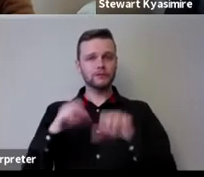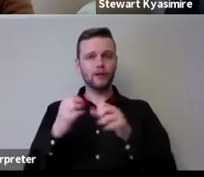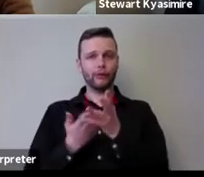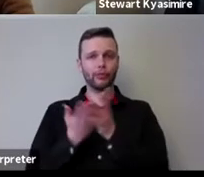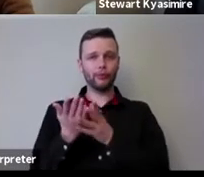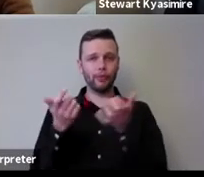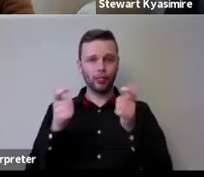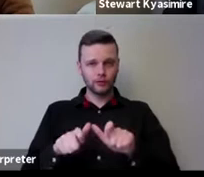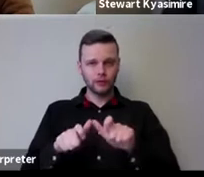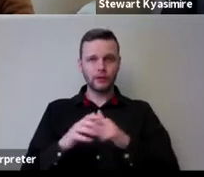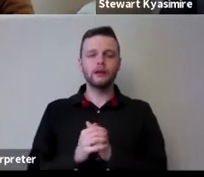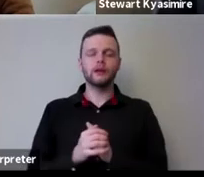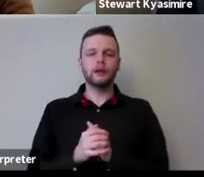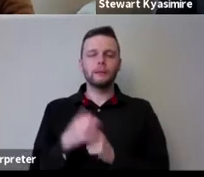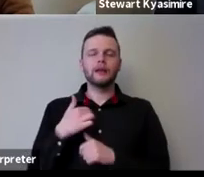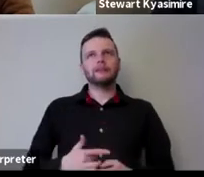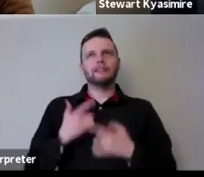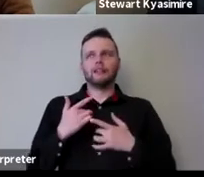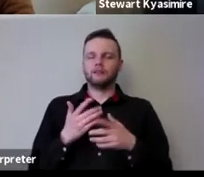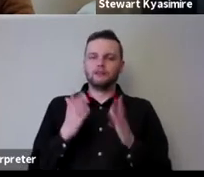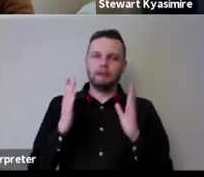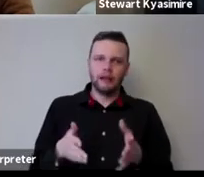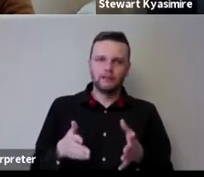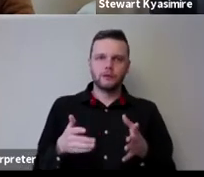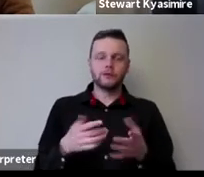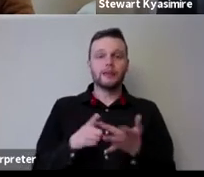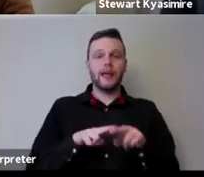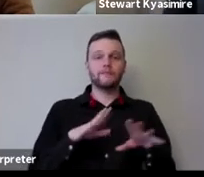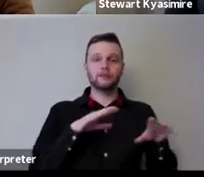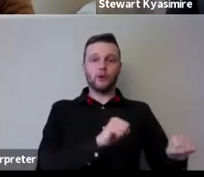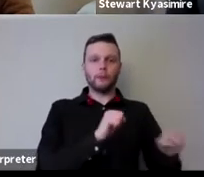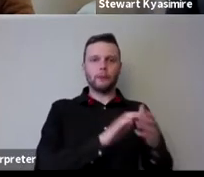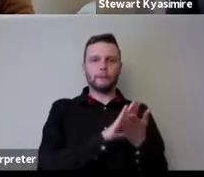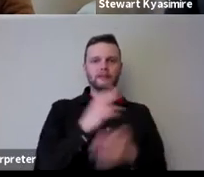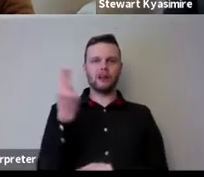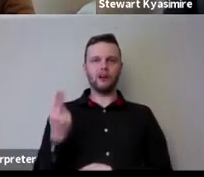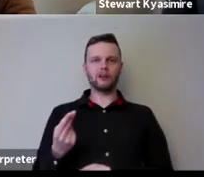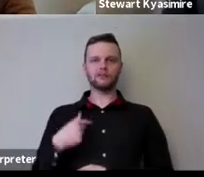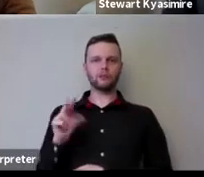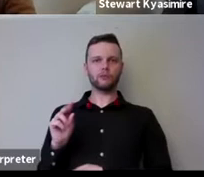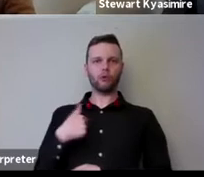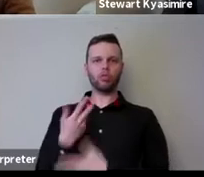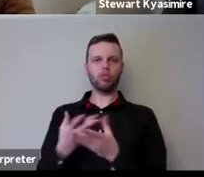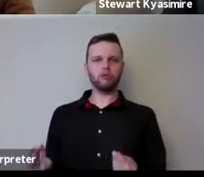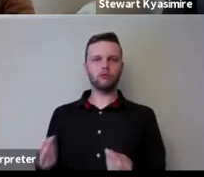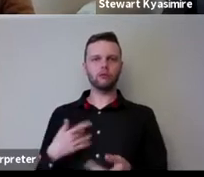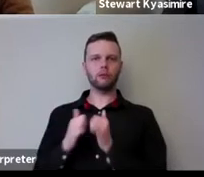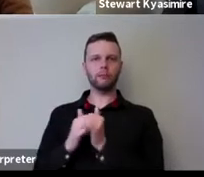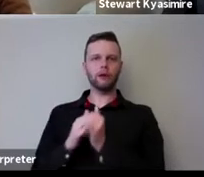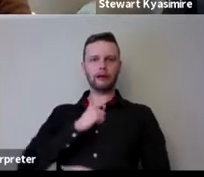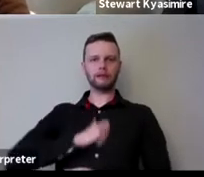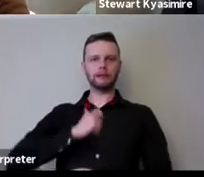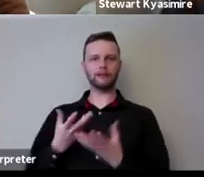I did them out of a feeling that I had to like that if I stopped I wouldn't be an artist anymore like it would just invalidate my entire identity